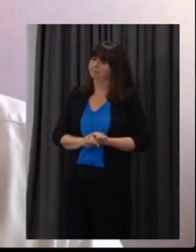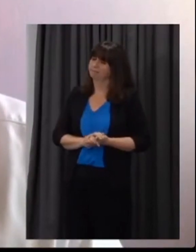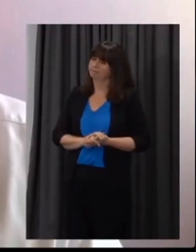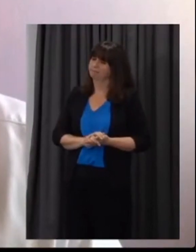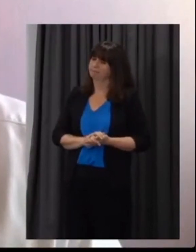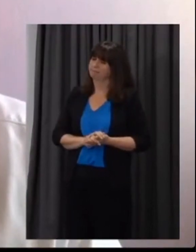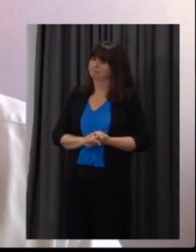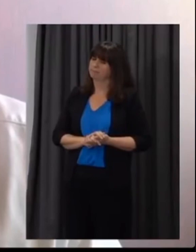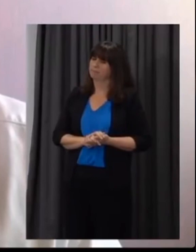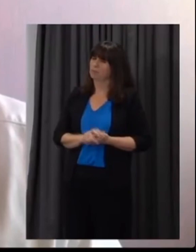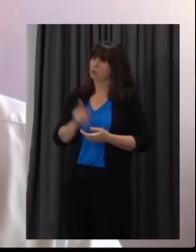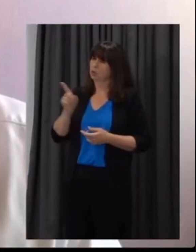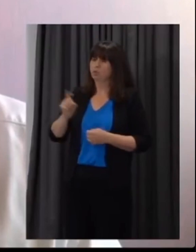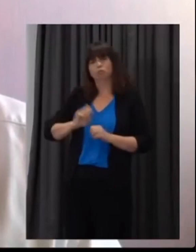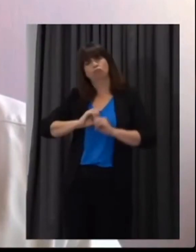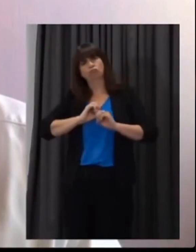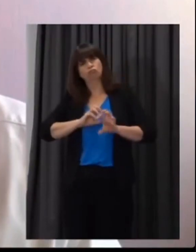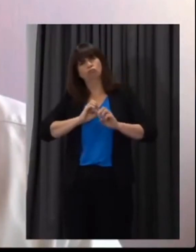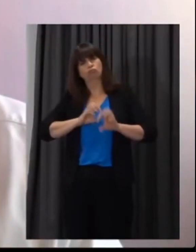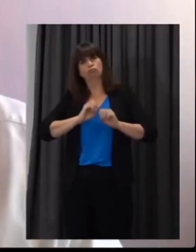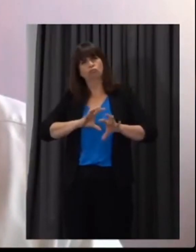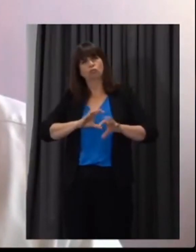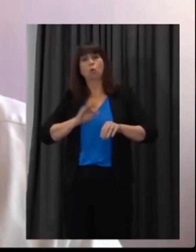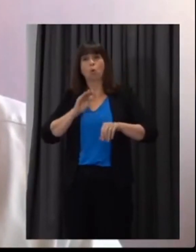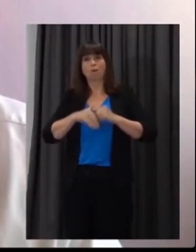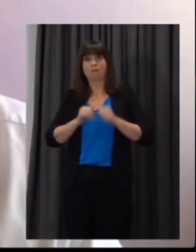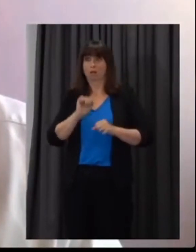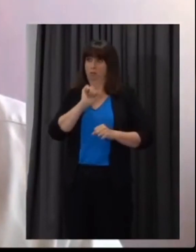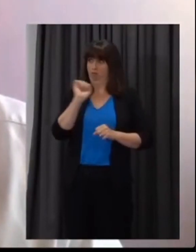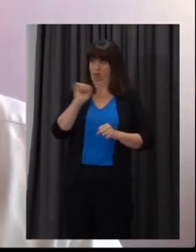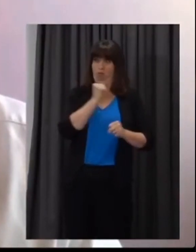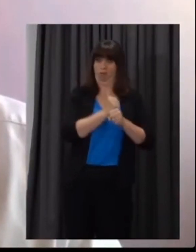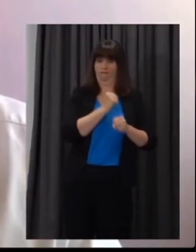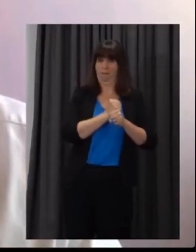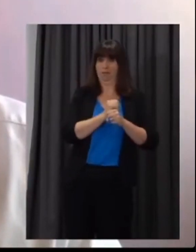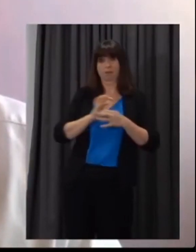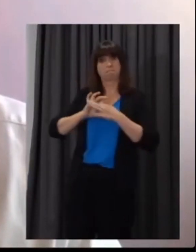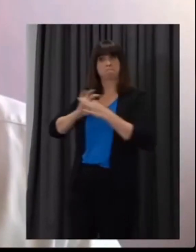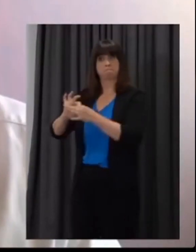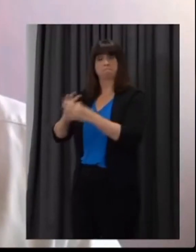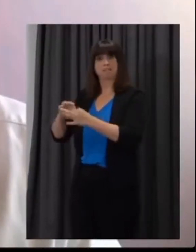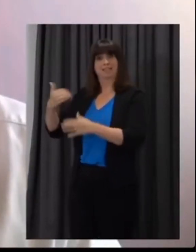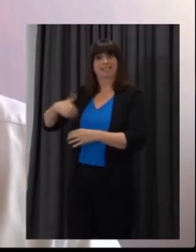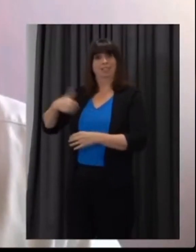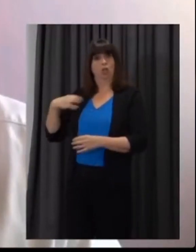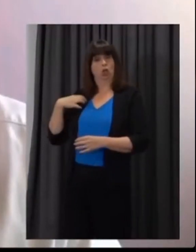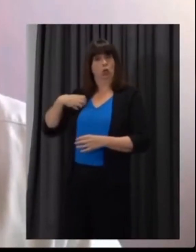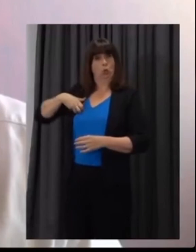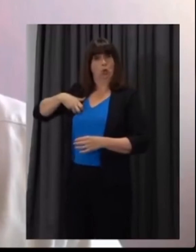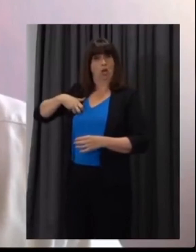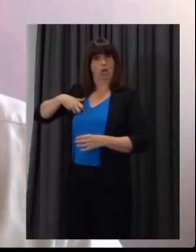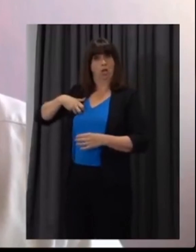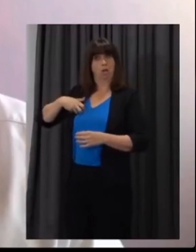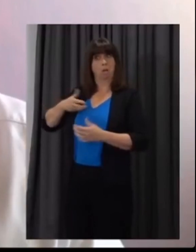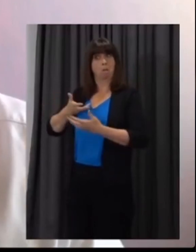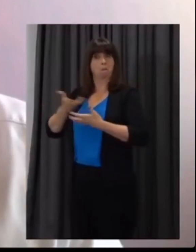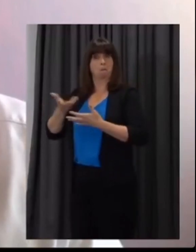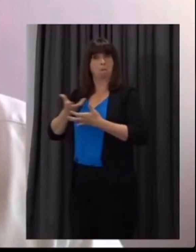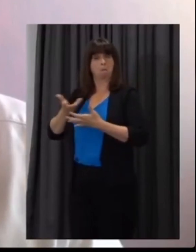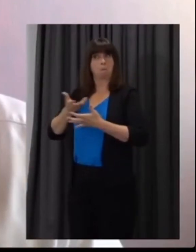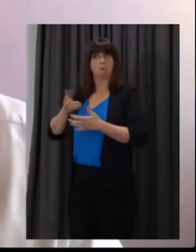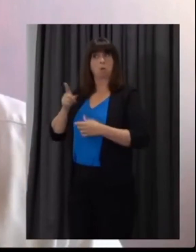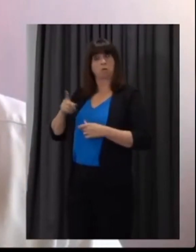well effectively you said that relations between your government and the teaching unions here in Wales is better than